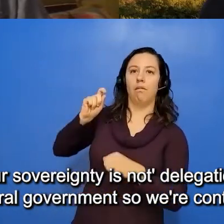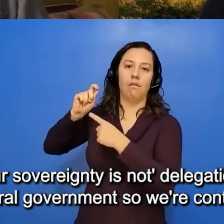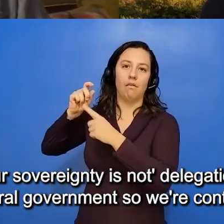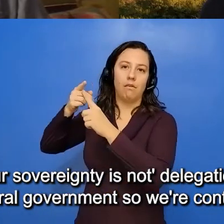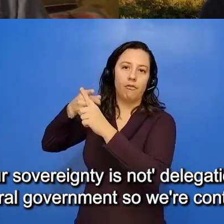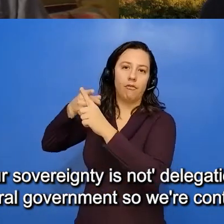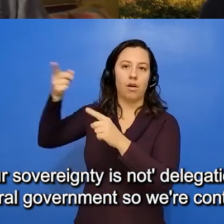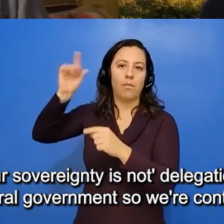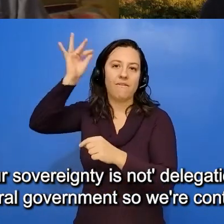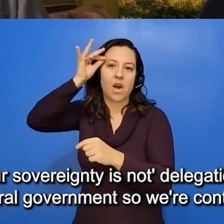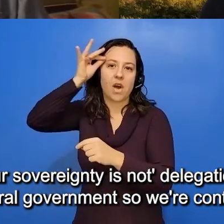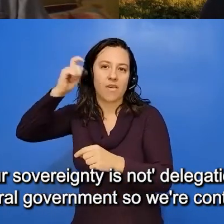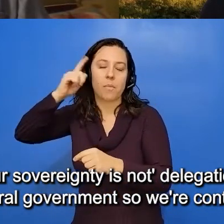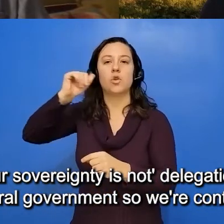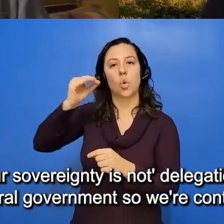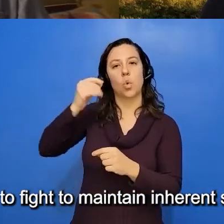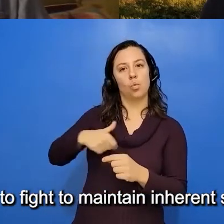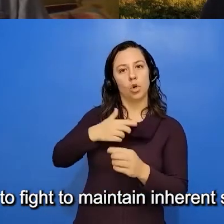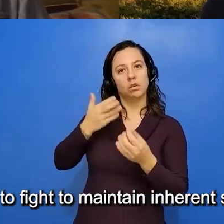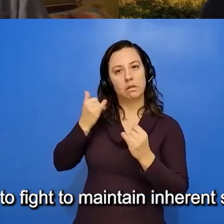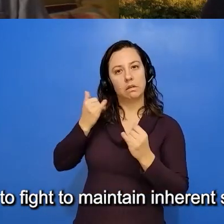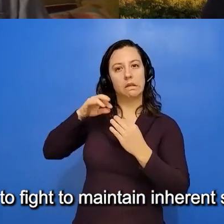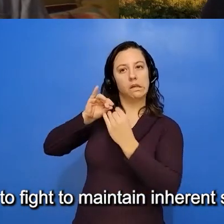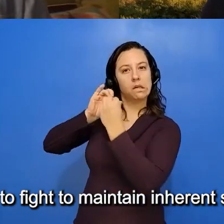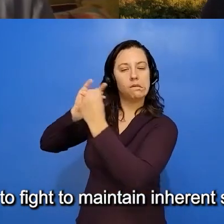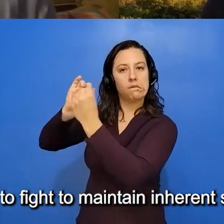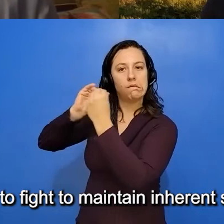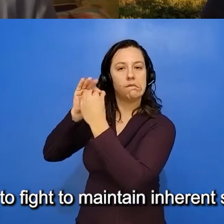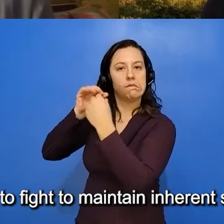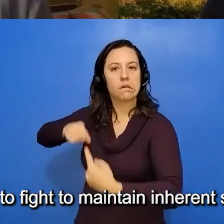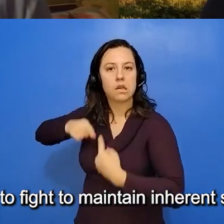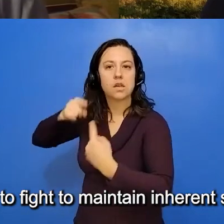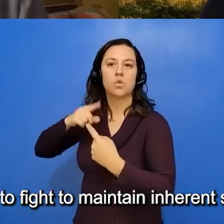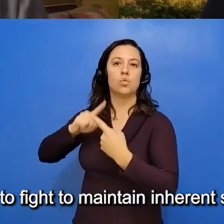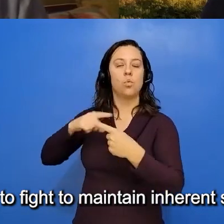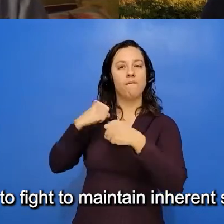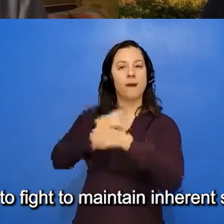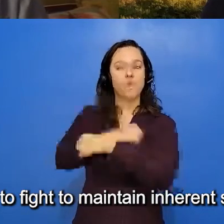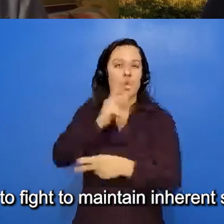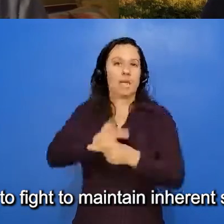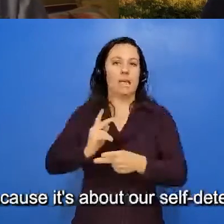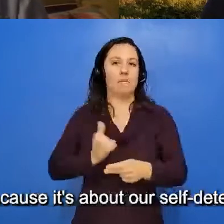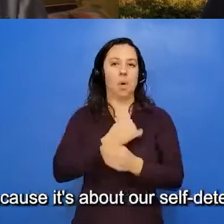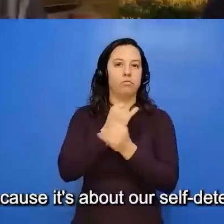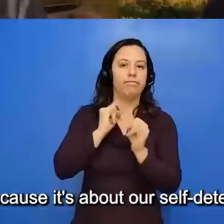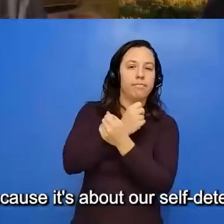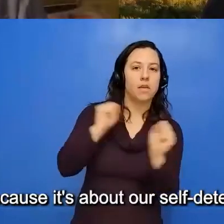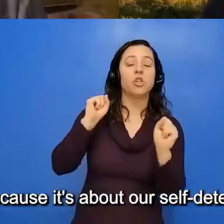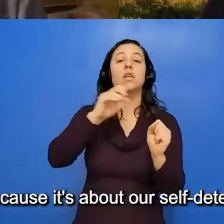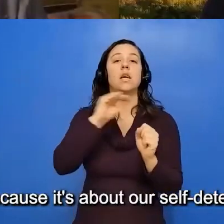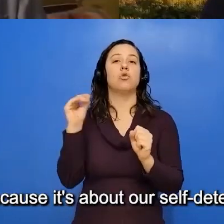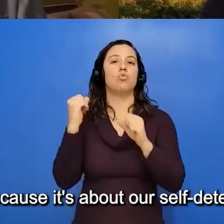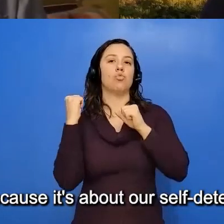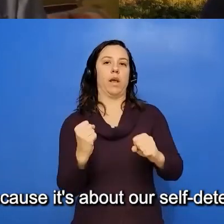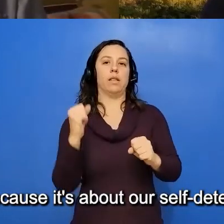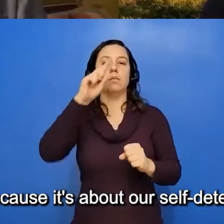we're continually in that struggle to fight to maintain our inherent sovereignty and to strengthen it because it's about our